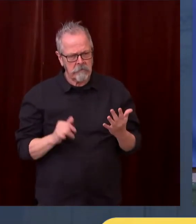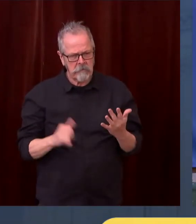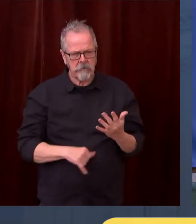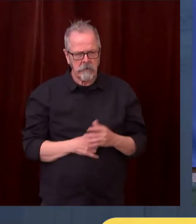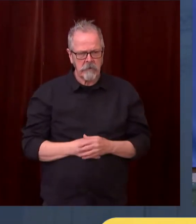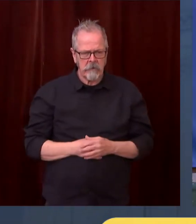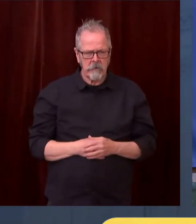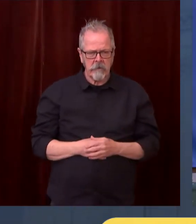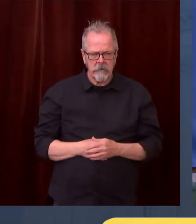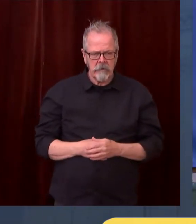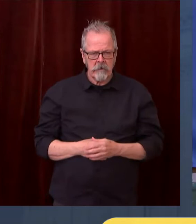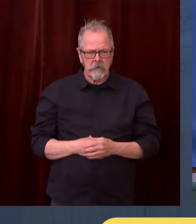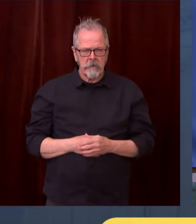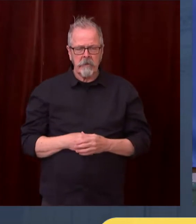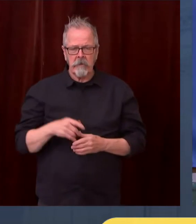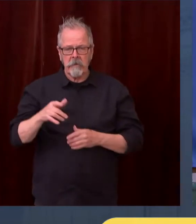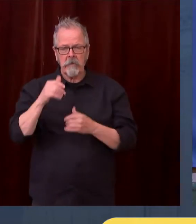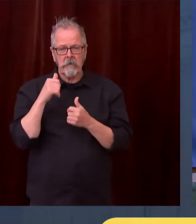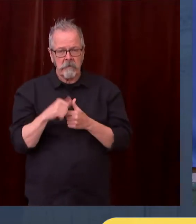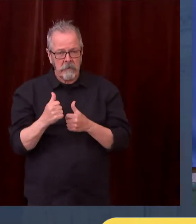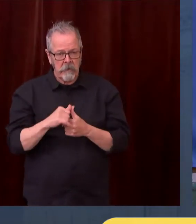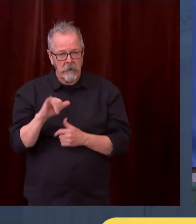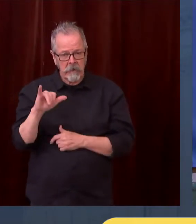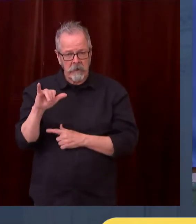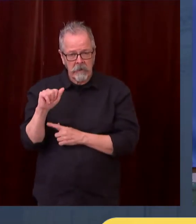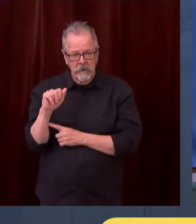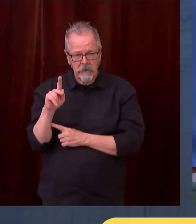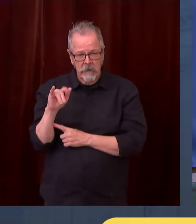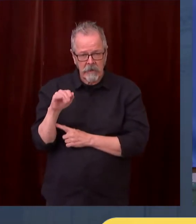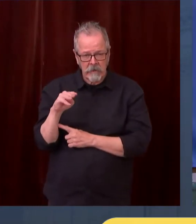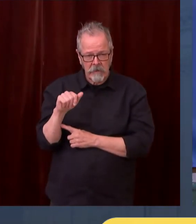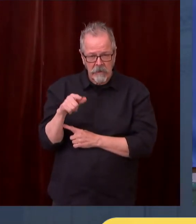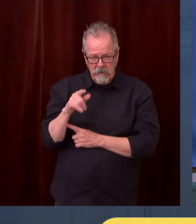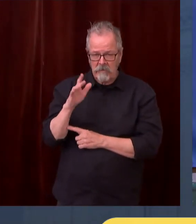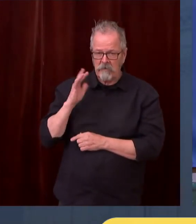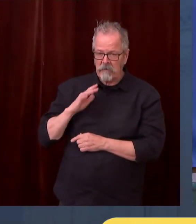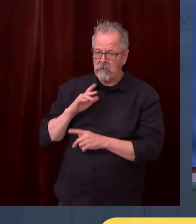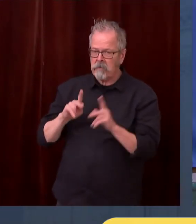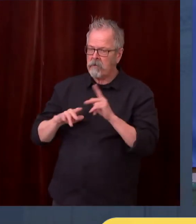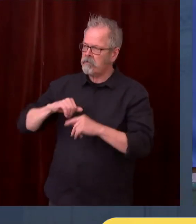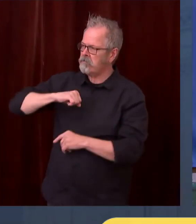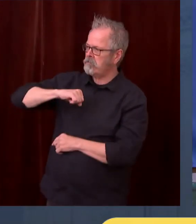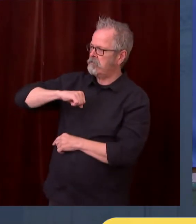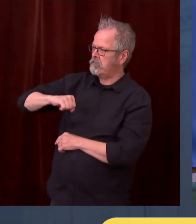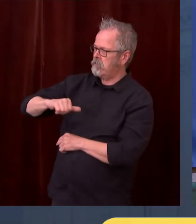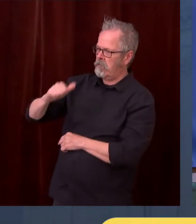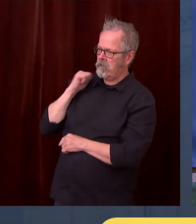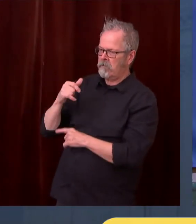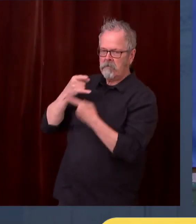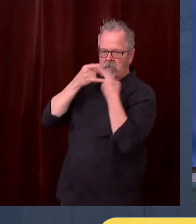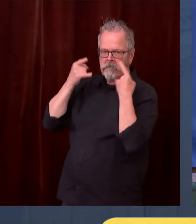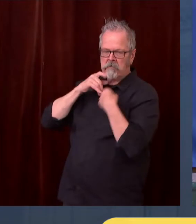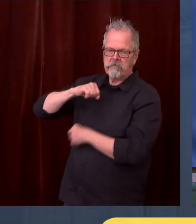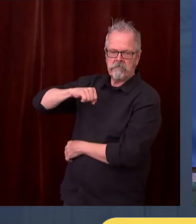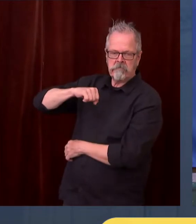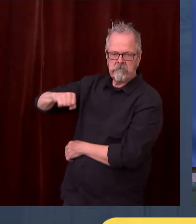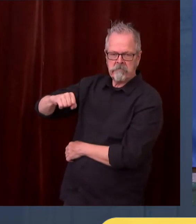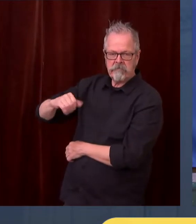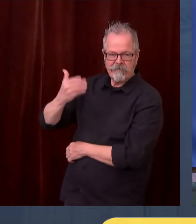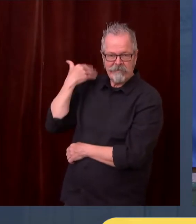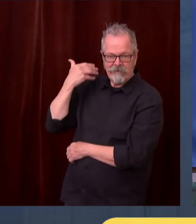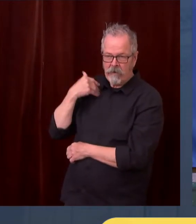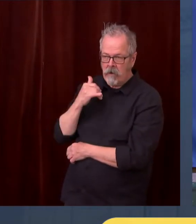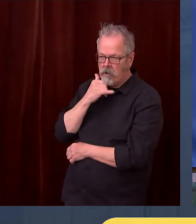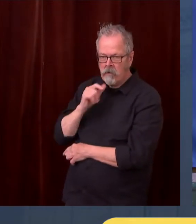They dramatically increased their mask usage. They dramatically increased their compliance with some of their business